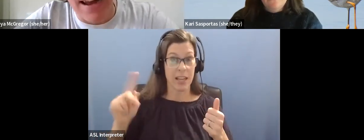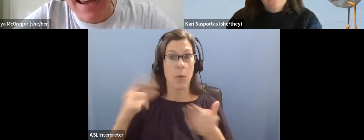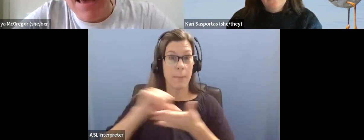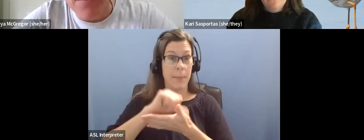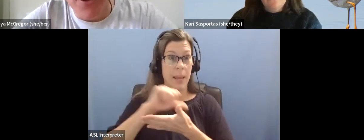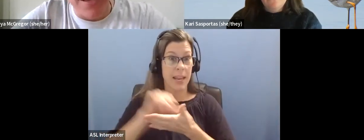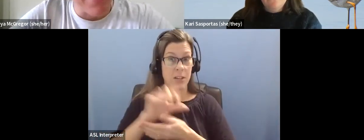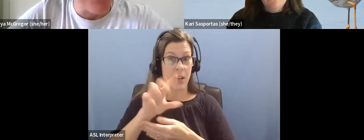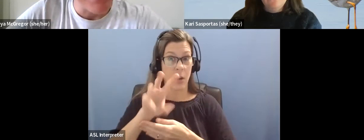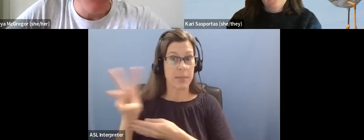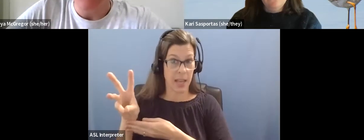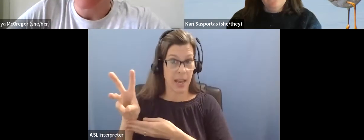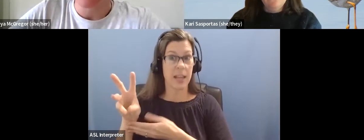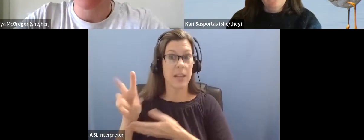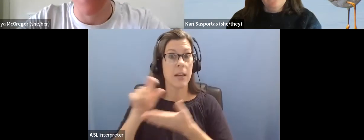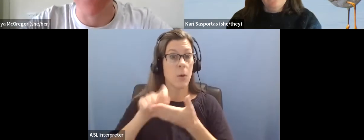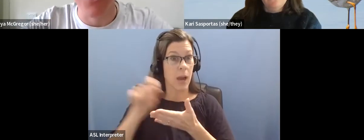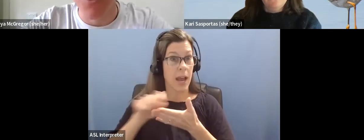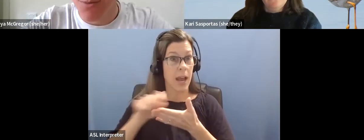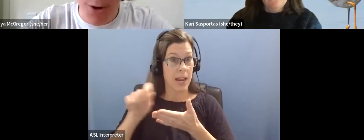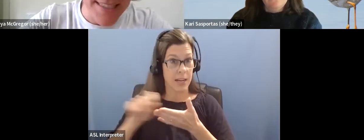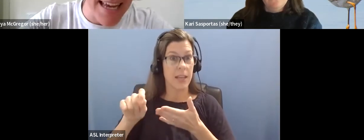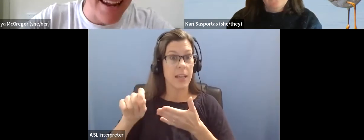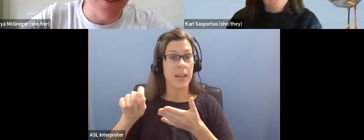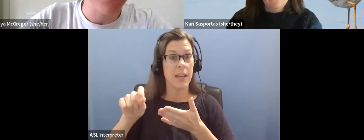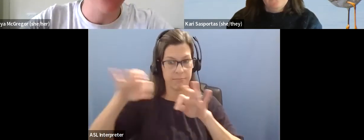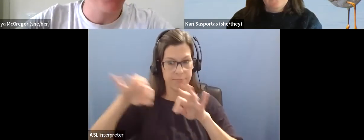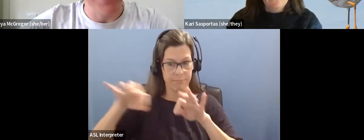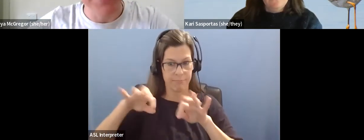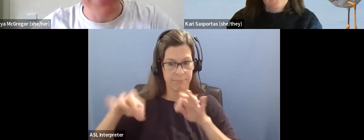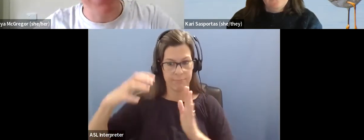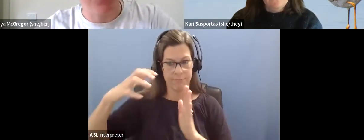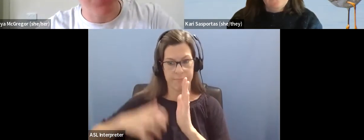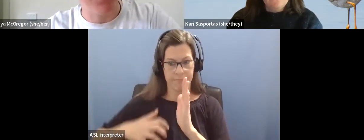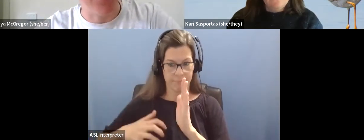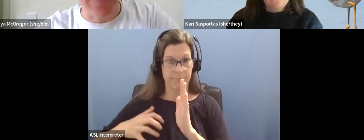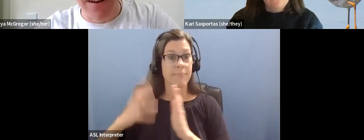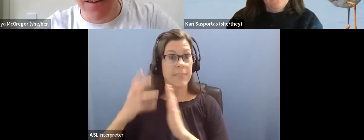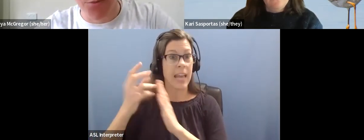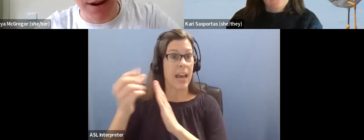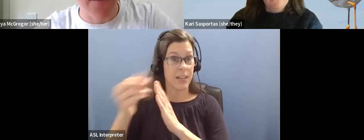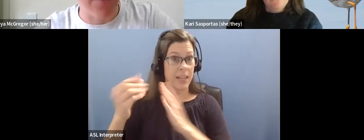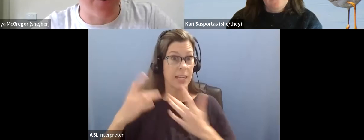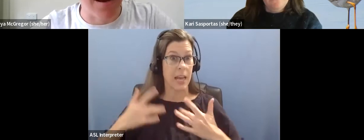about writing bird adding event descriptions. Um, most adding event descriptions I've seen are generally very brief and very